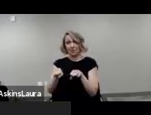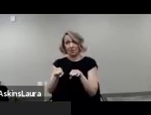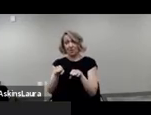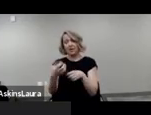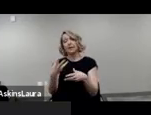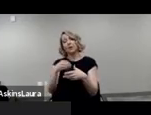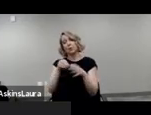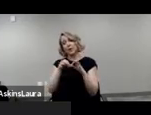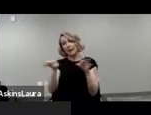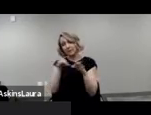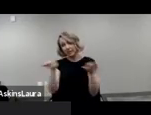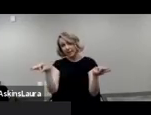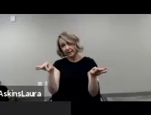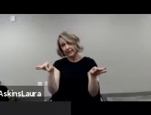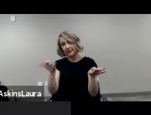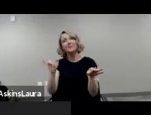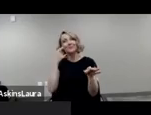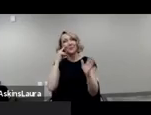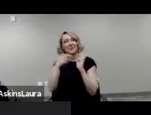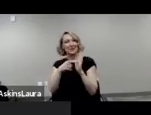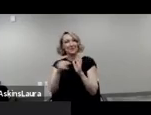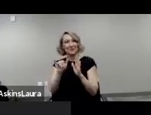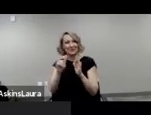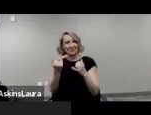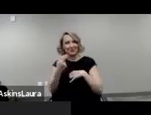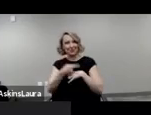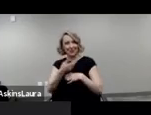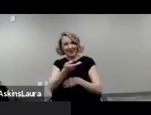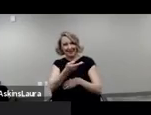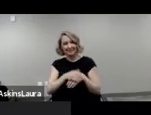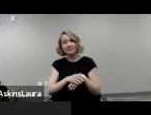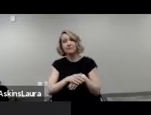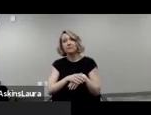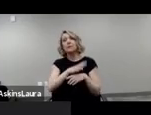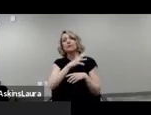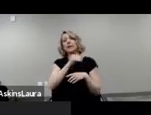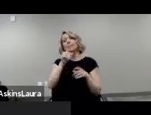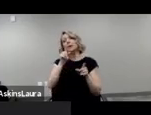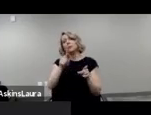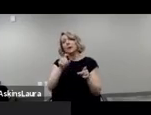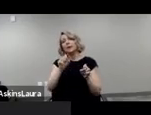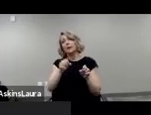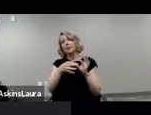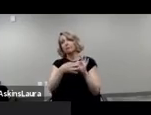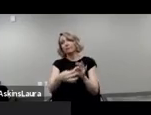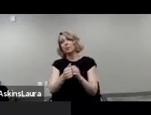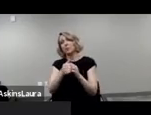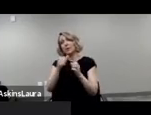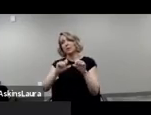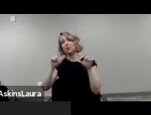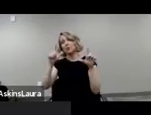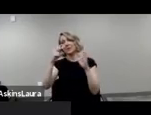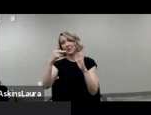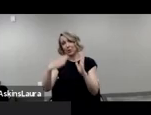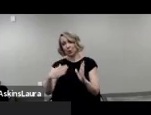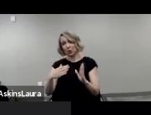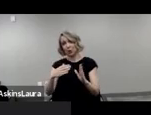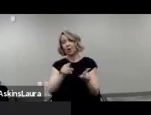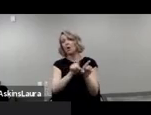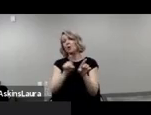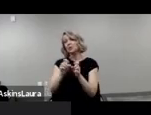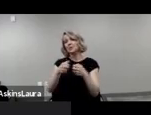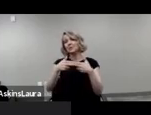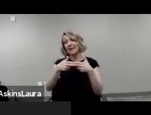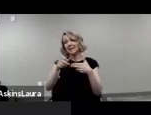that captioning can be embedded like we're seeing today, and that it's screen reader accessible. Are the slides accessible as well?